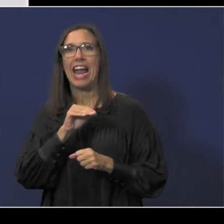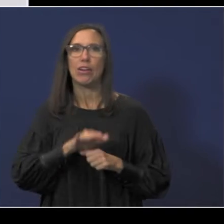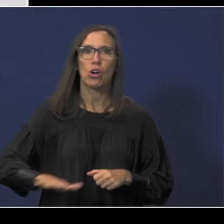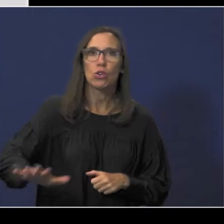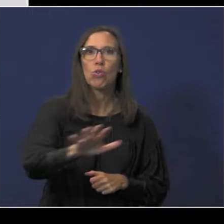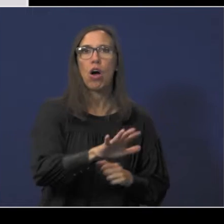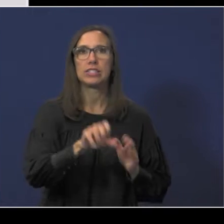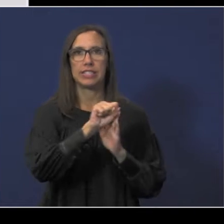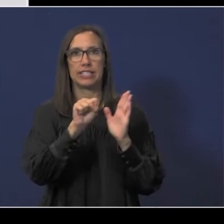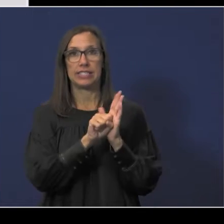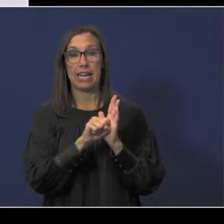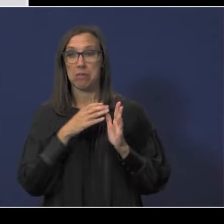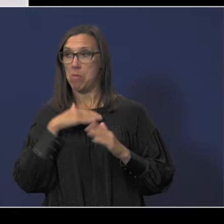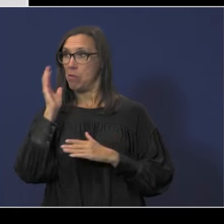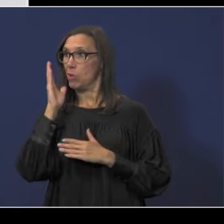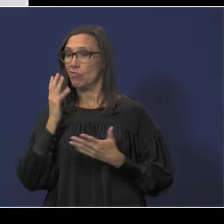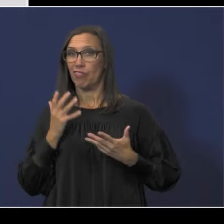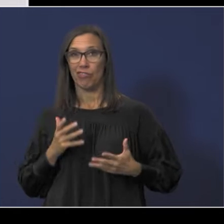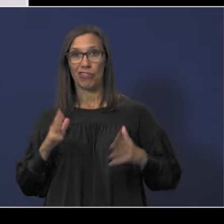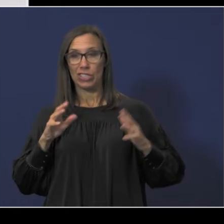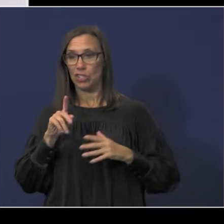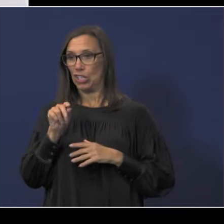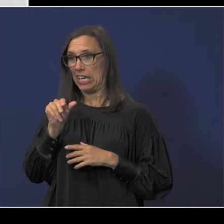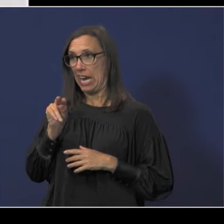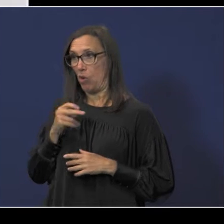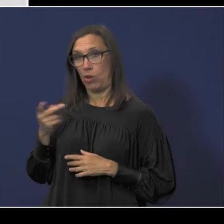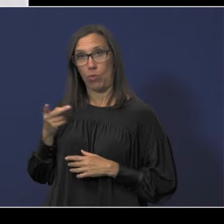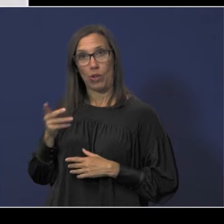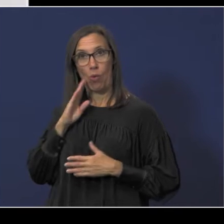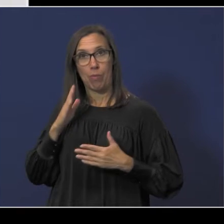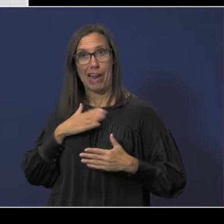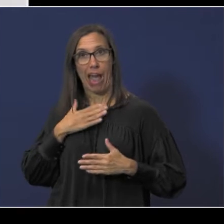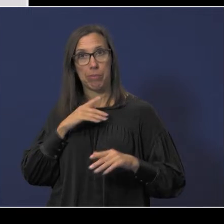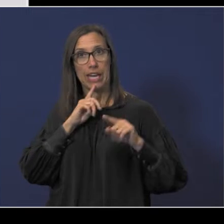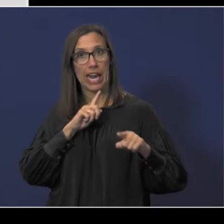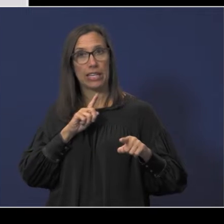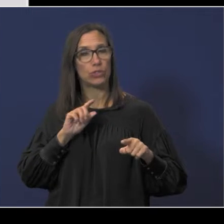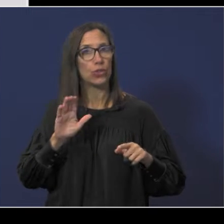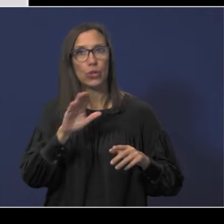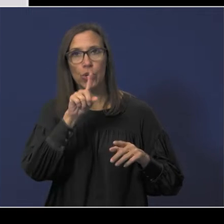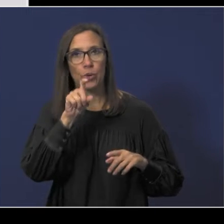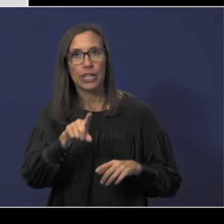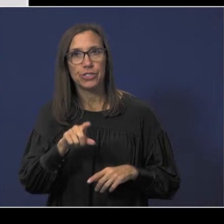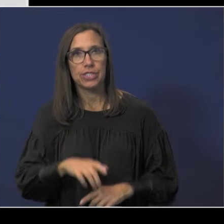This concludes my presentation. At this time, Karen and I will be happy to answer any of your questions.